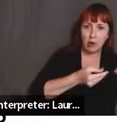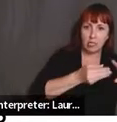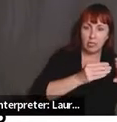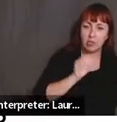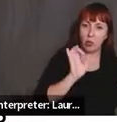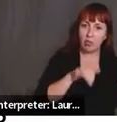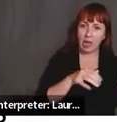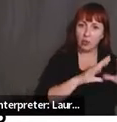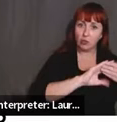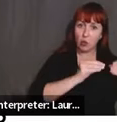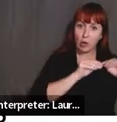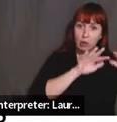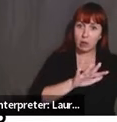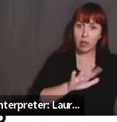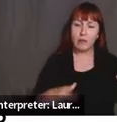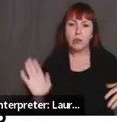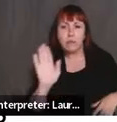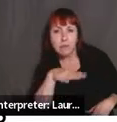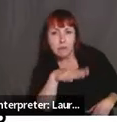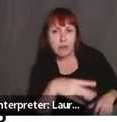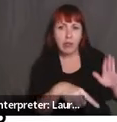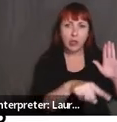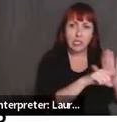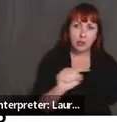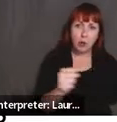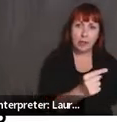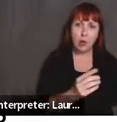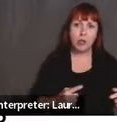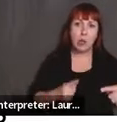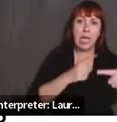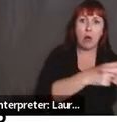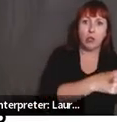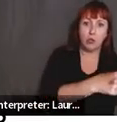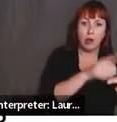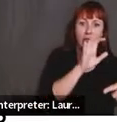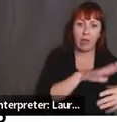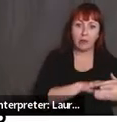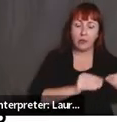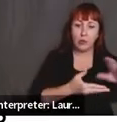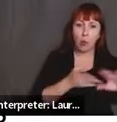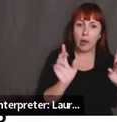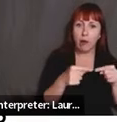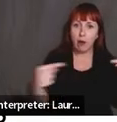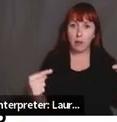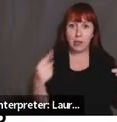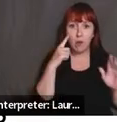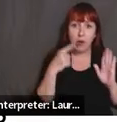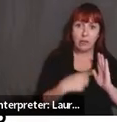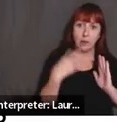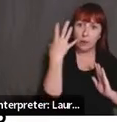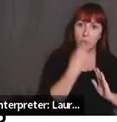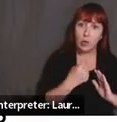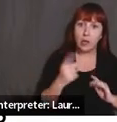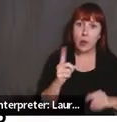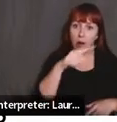the stories that are out there that are detrimental and even harmful to certain groups. And this is just one example of beauty in the Black